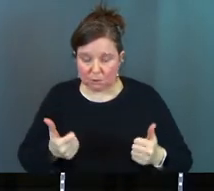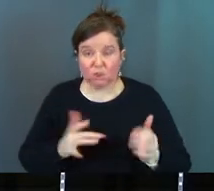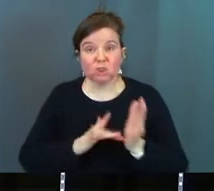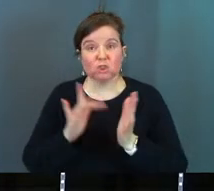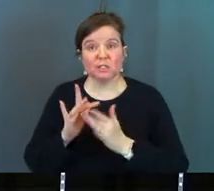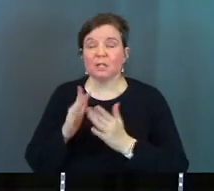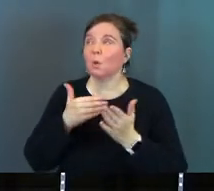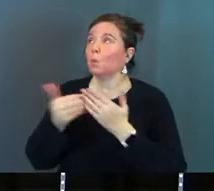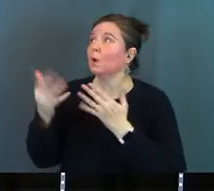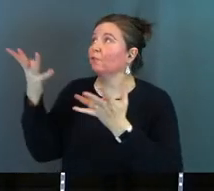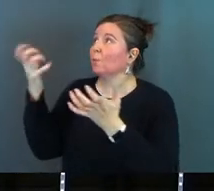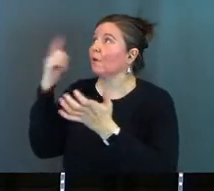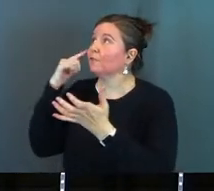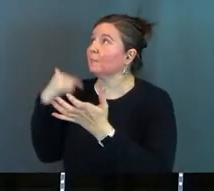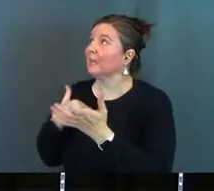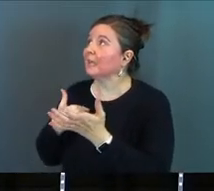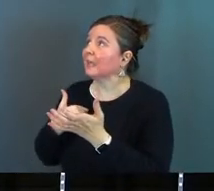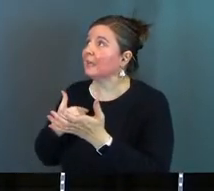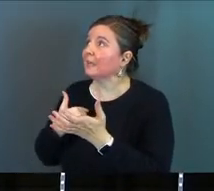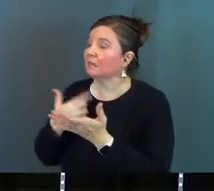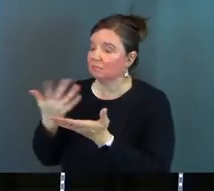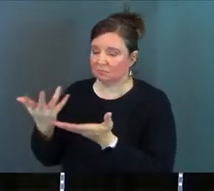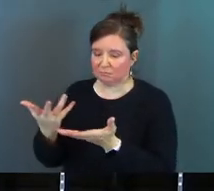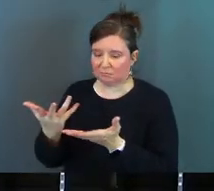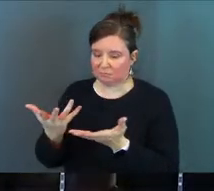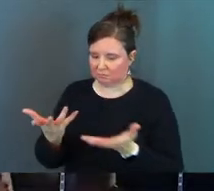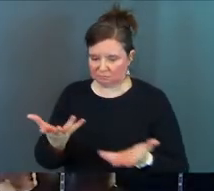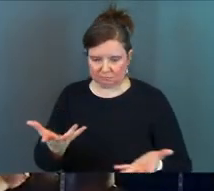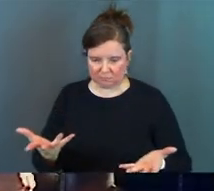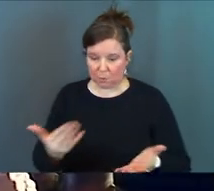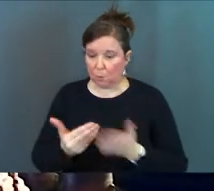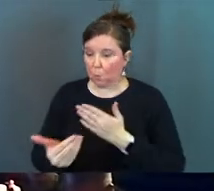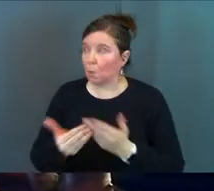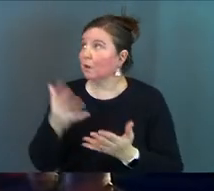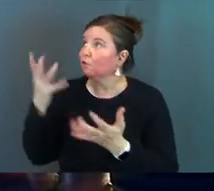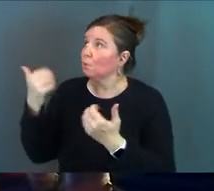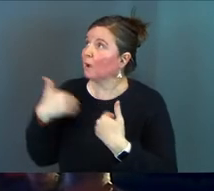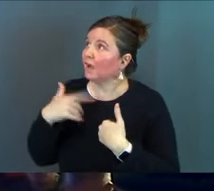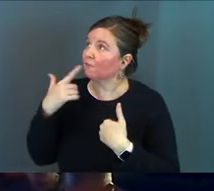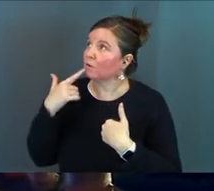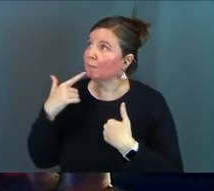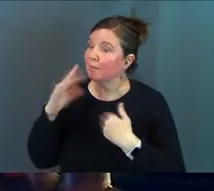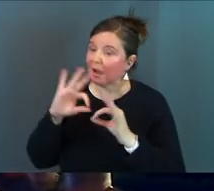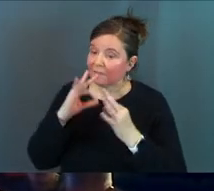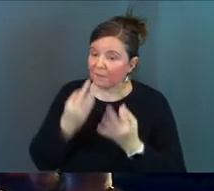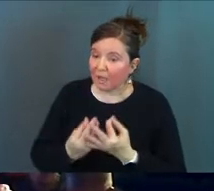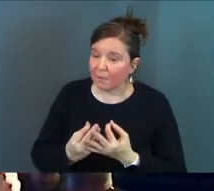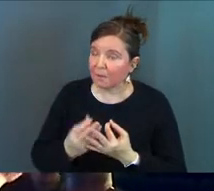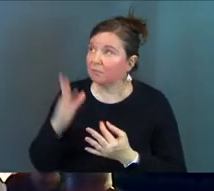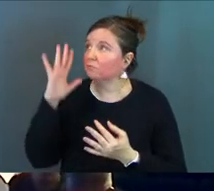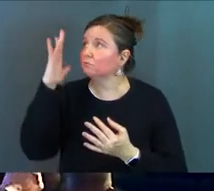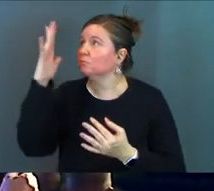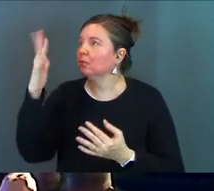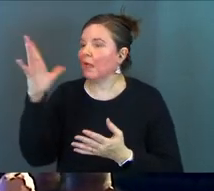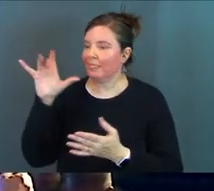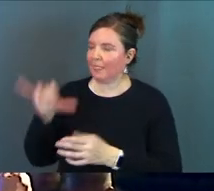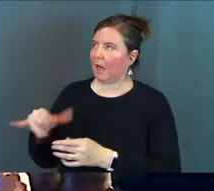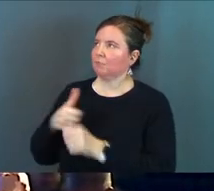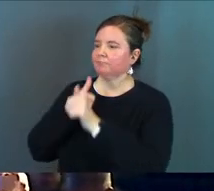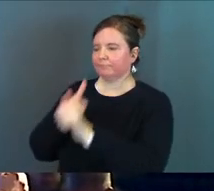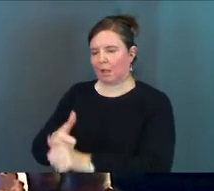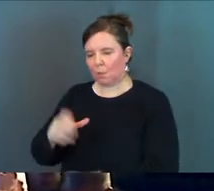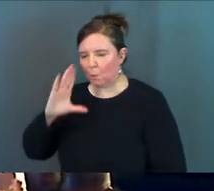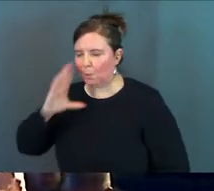Jesus whatever it is that you want from me whatever it is that you have for my family I want that